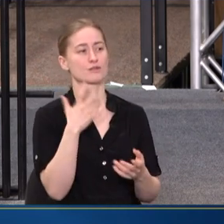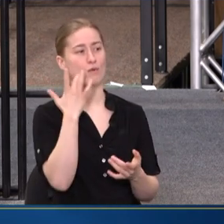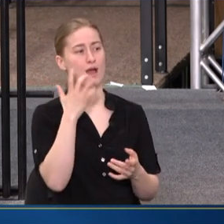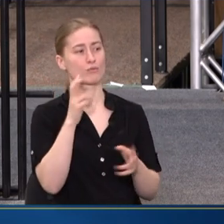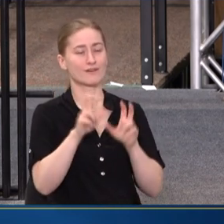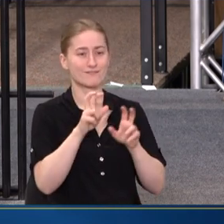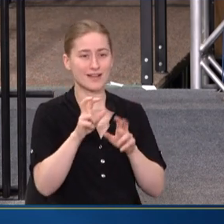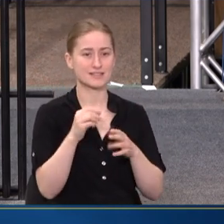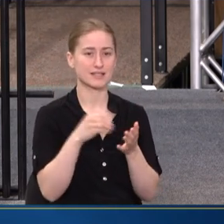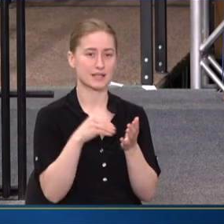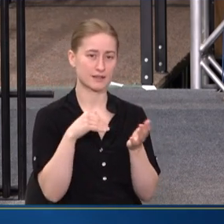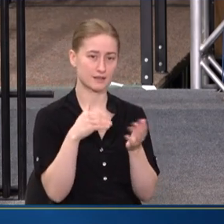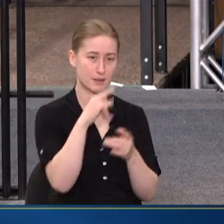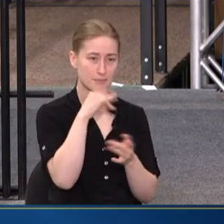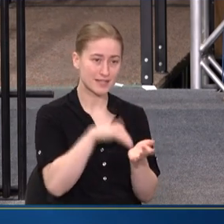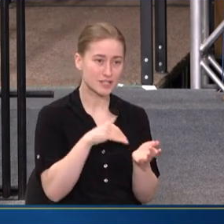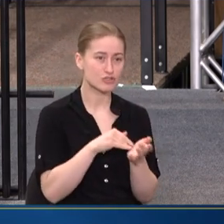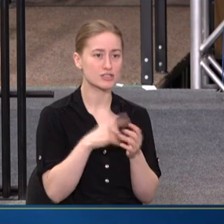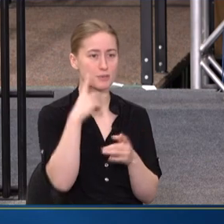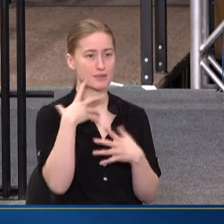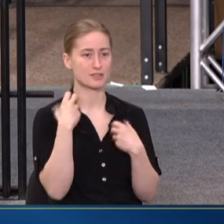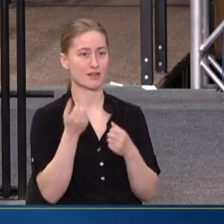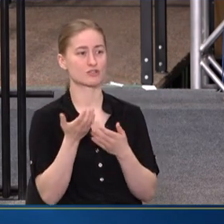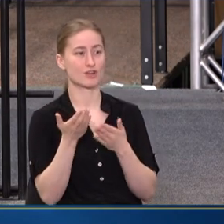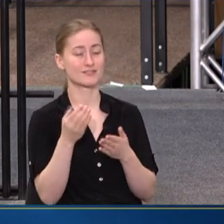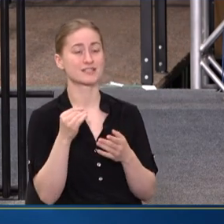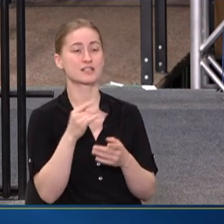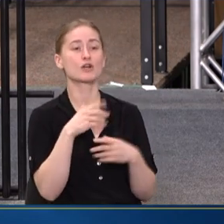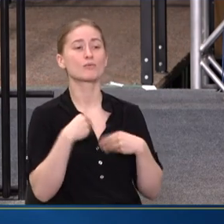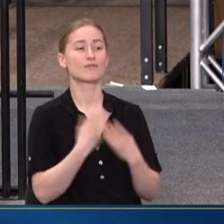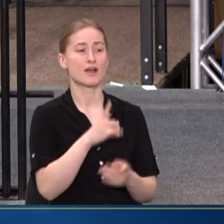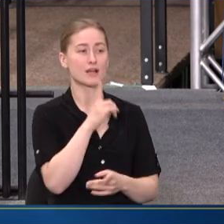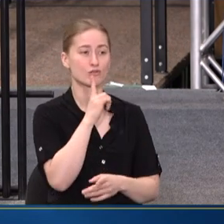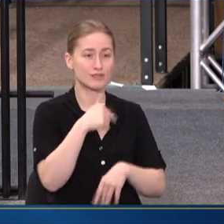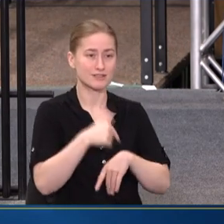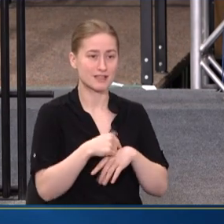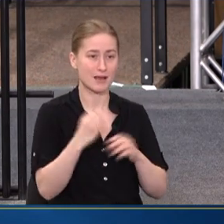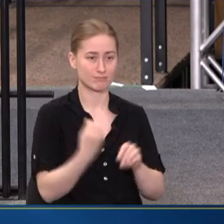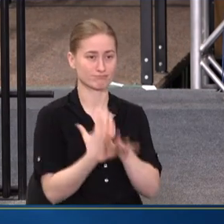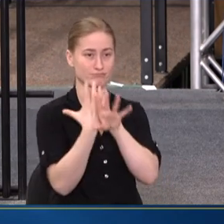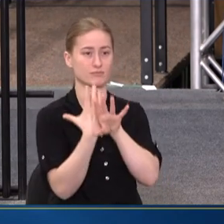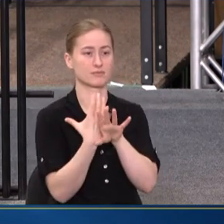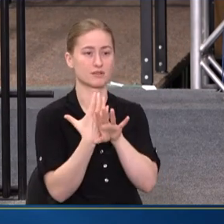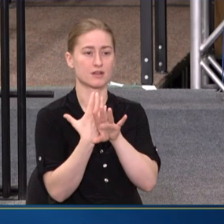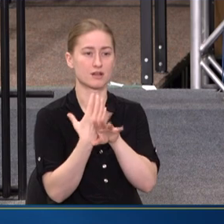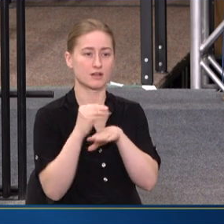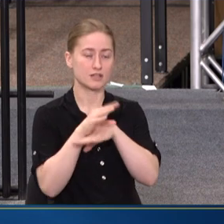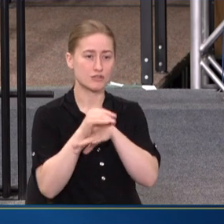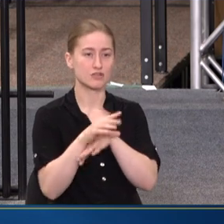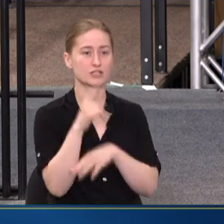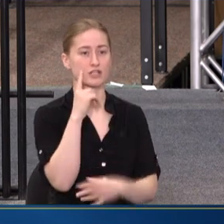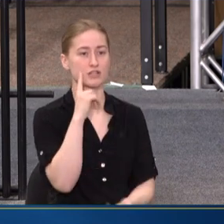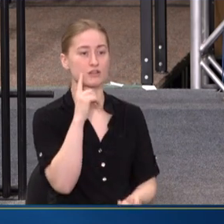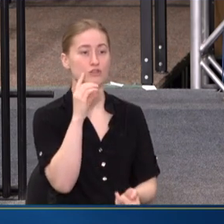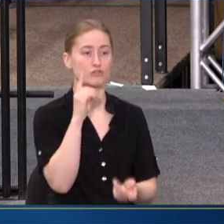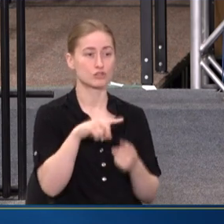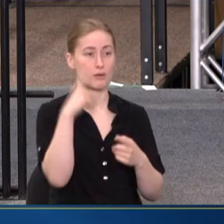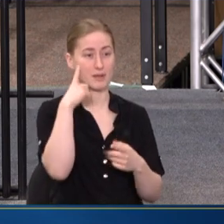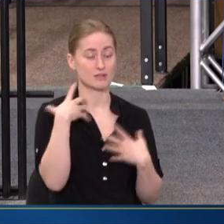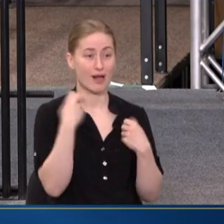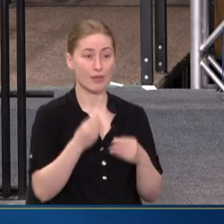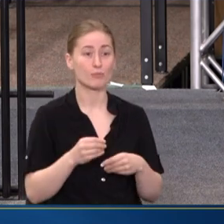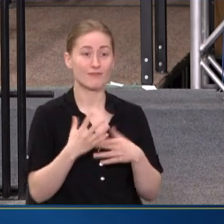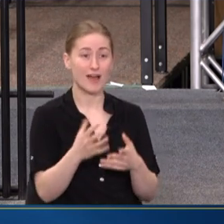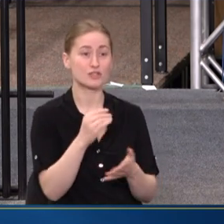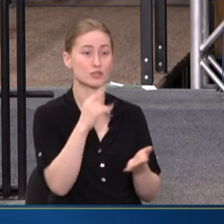PEDIATRICIANS IN MENTAL HEALTH SERVICES, IN PROVIDING REAL-TIME TELECONSULTATION TO MENTAL HEALTH PROVIDERS SO THE PEDIATRICIANS CAN ACCESS